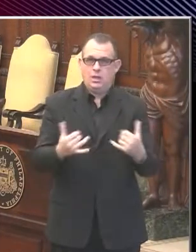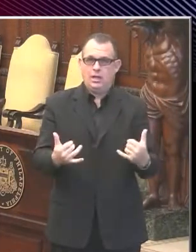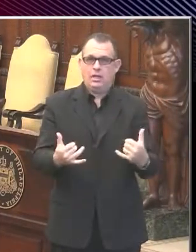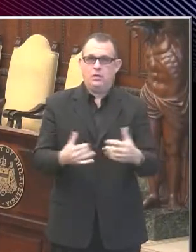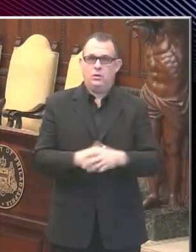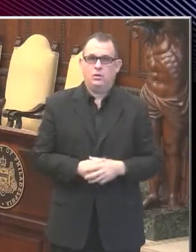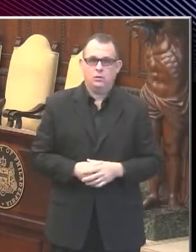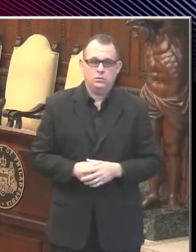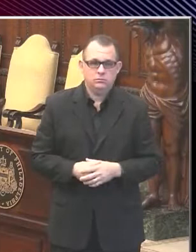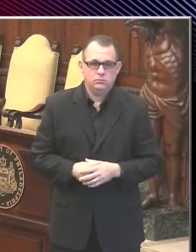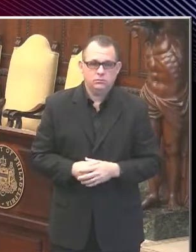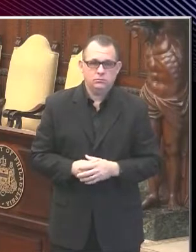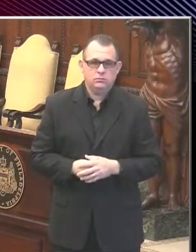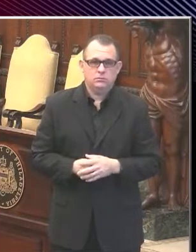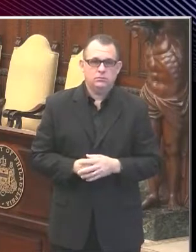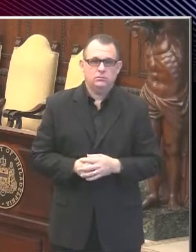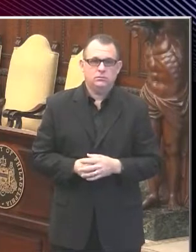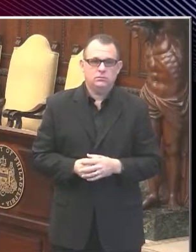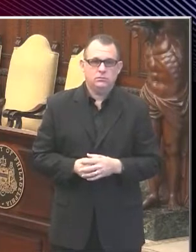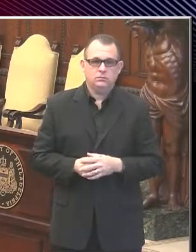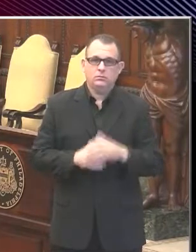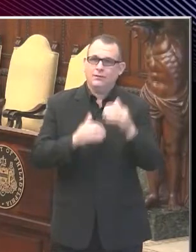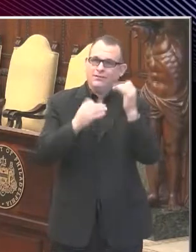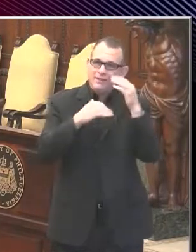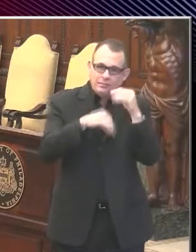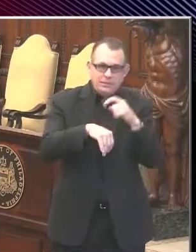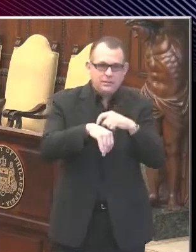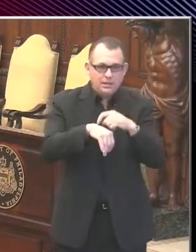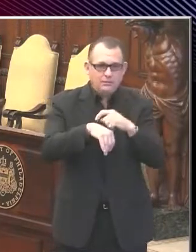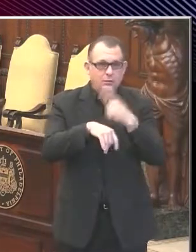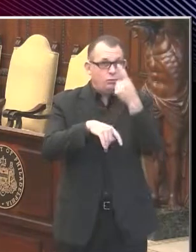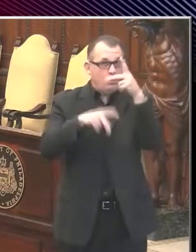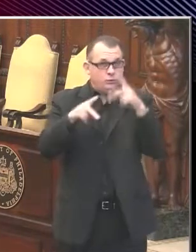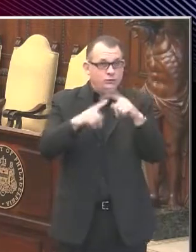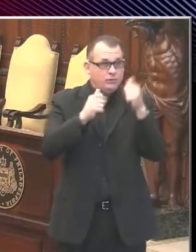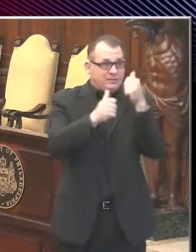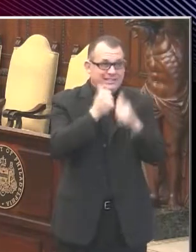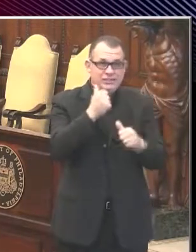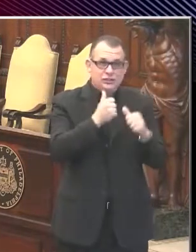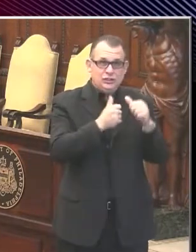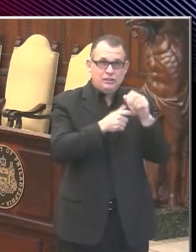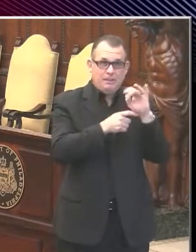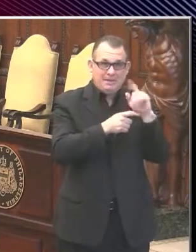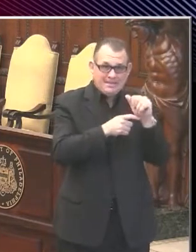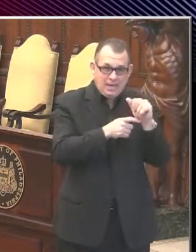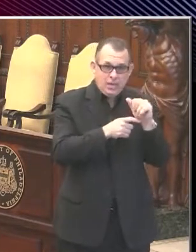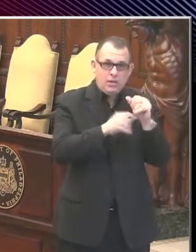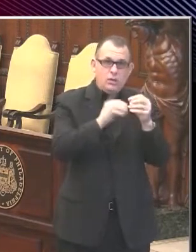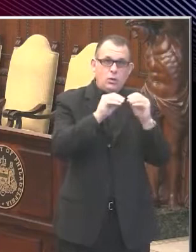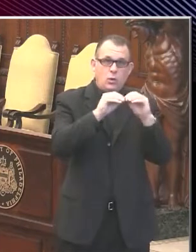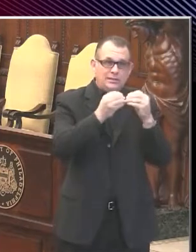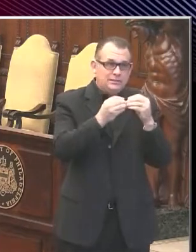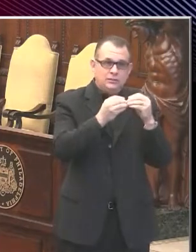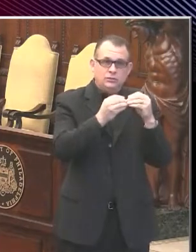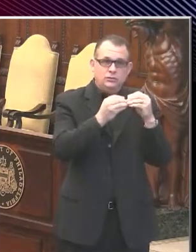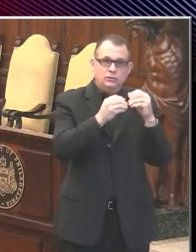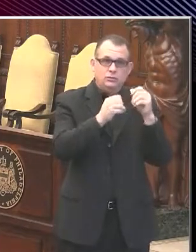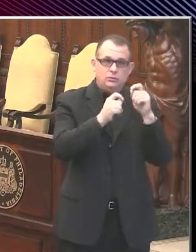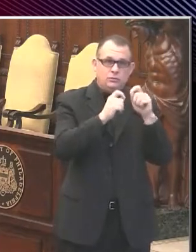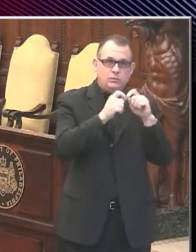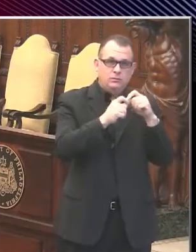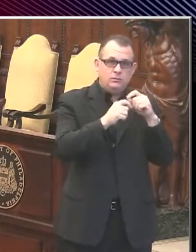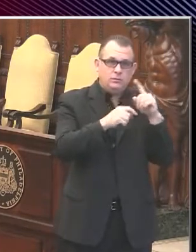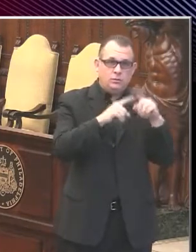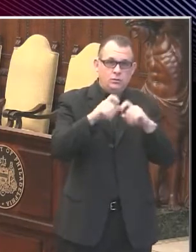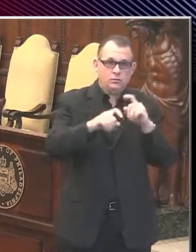course, we have limited time during these briefings. So only one representative from each media outlet is permitted to ask questions and reporters